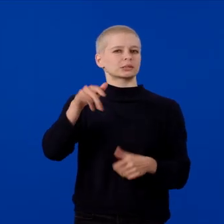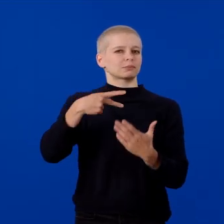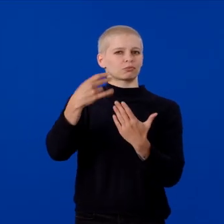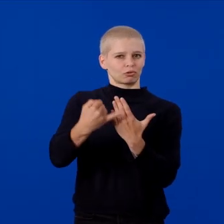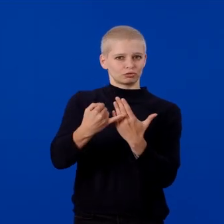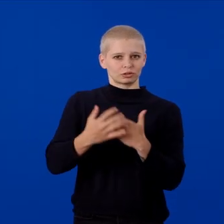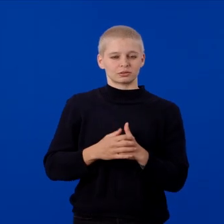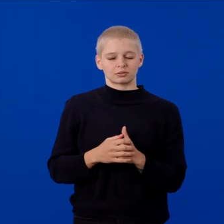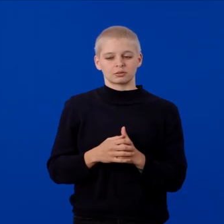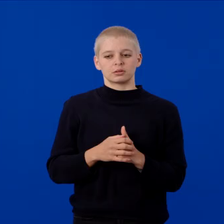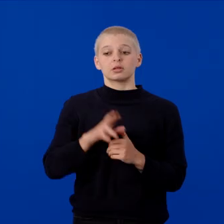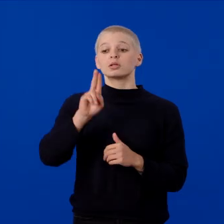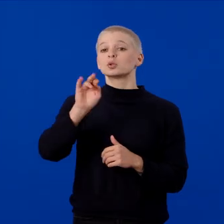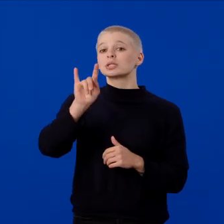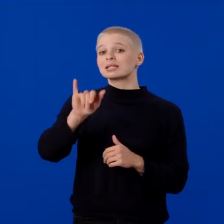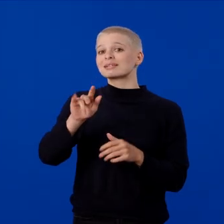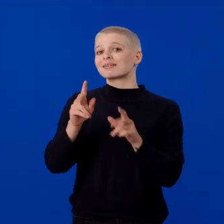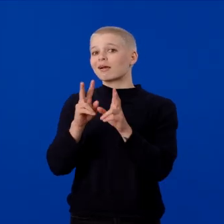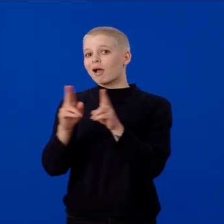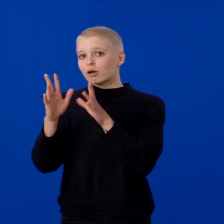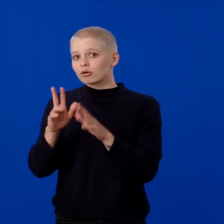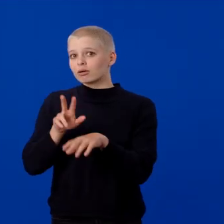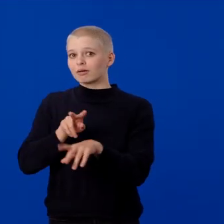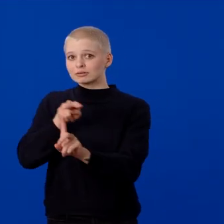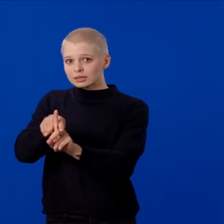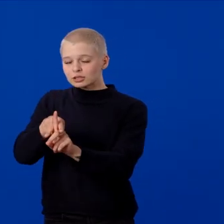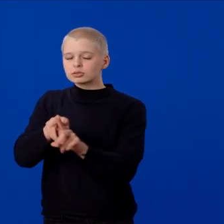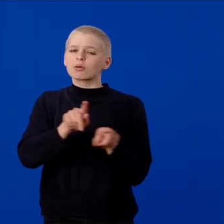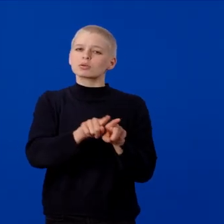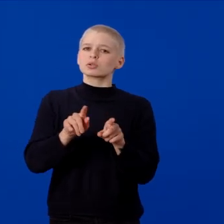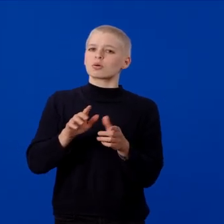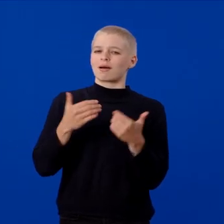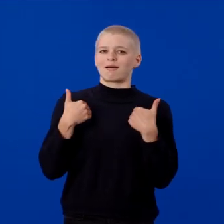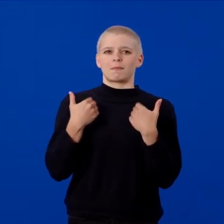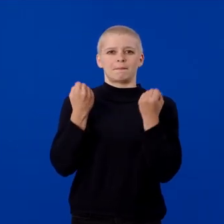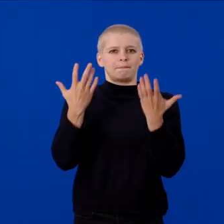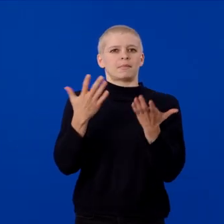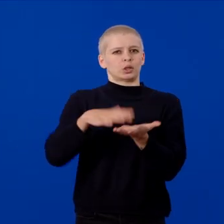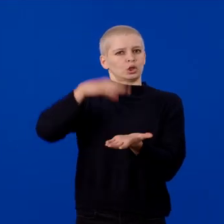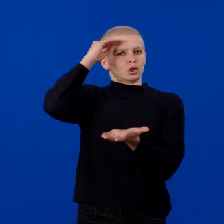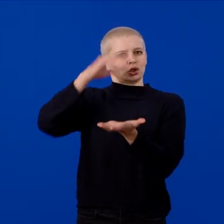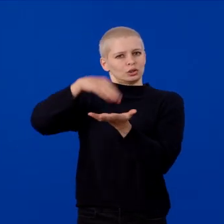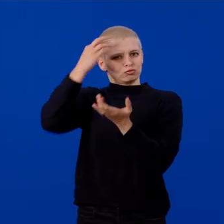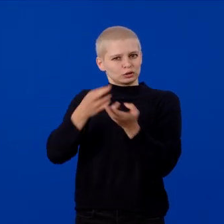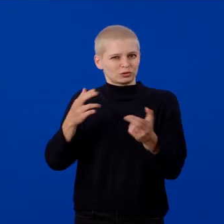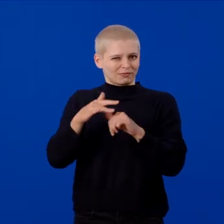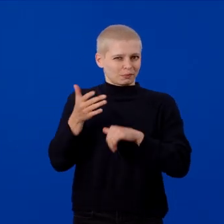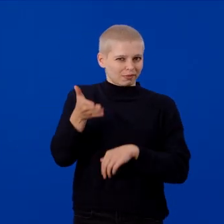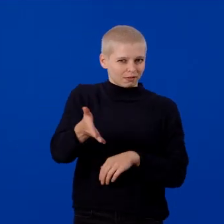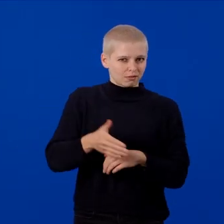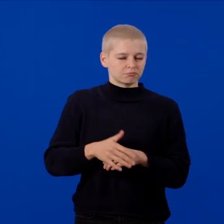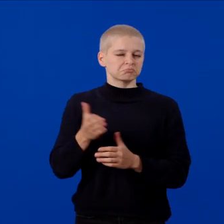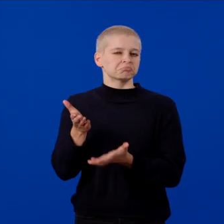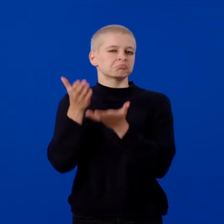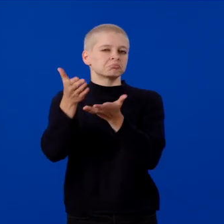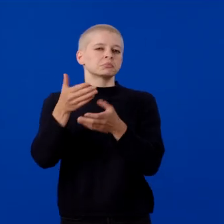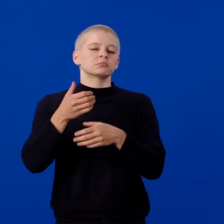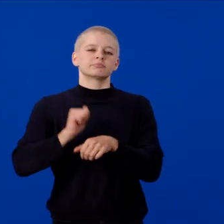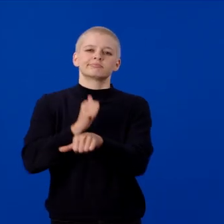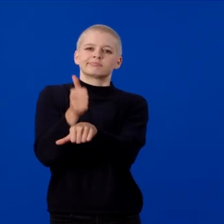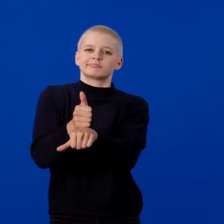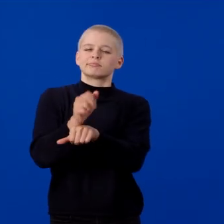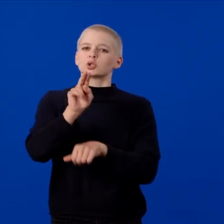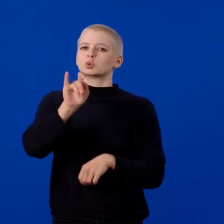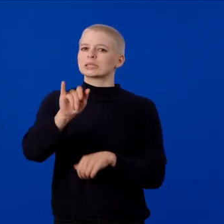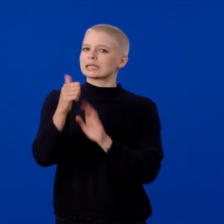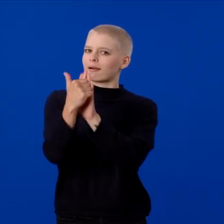Unity Editor installations, and also learning resources. I recommend creating a Unity account and